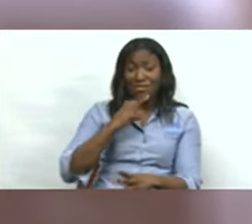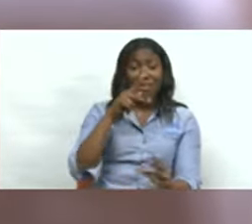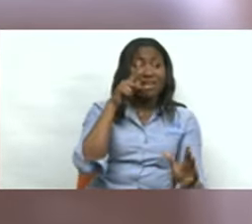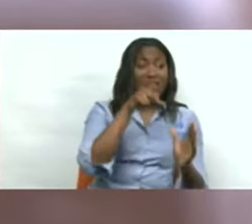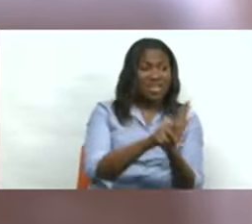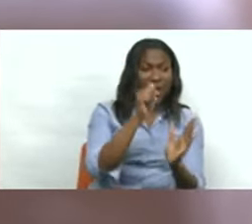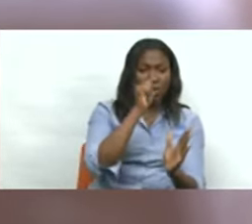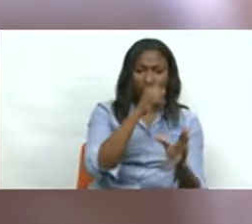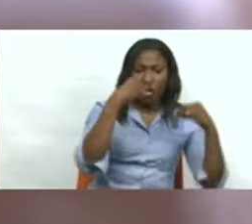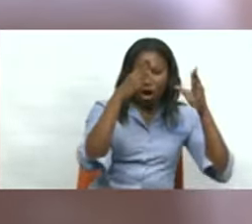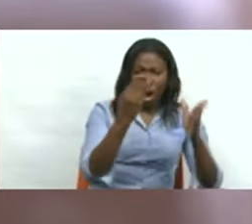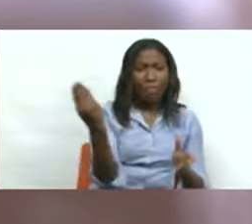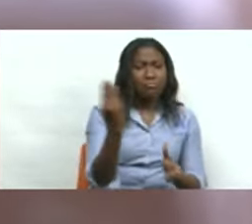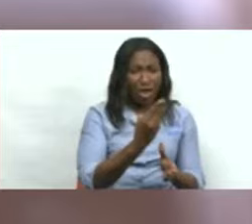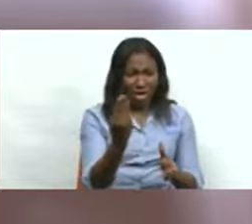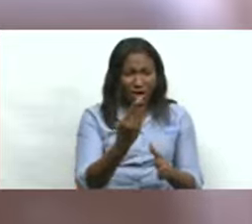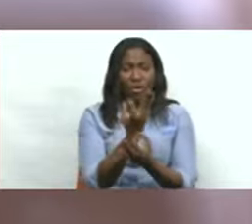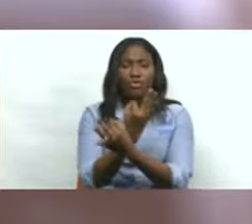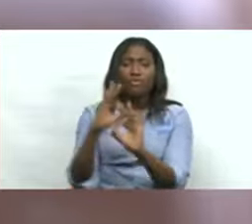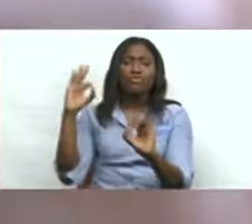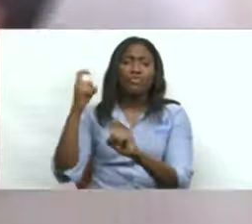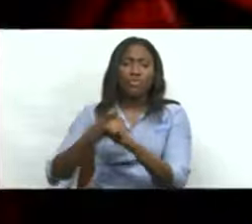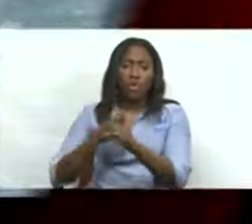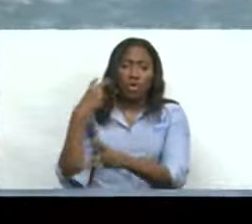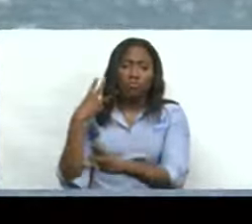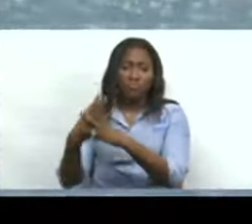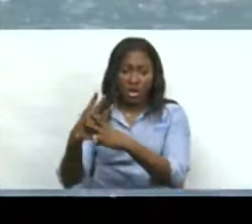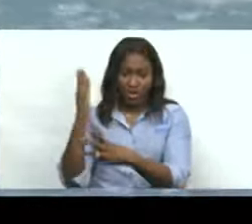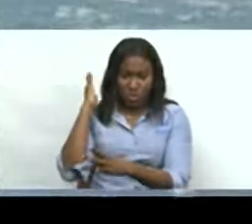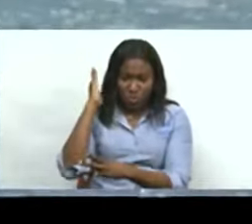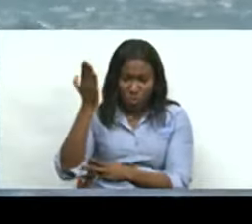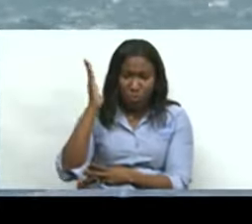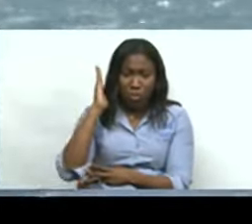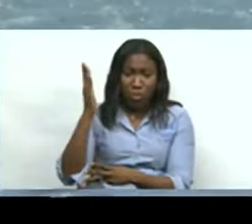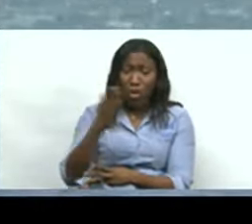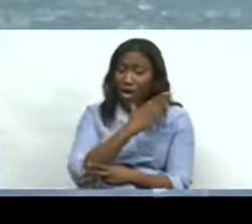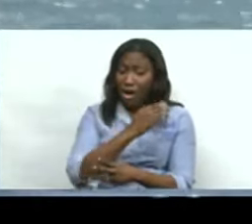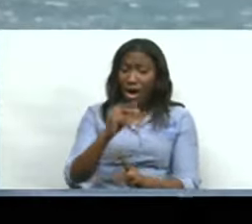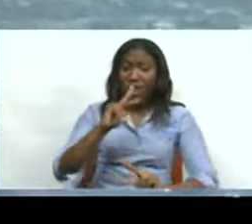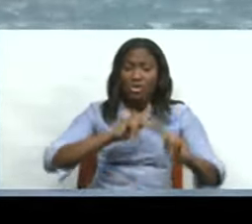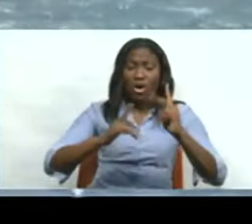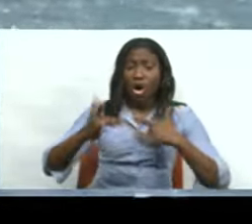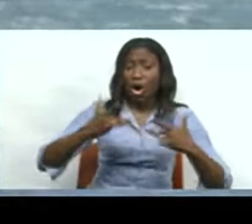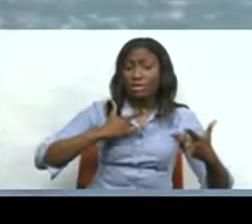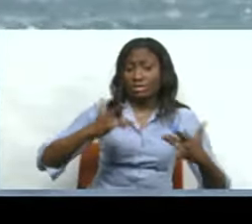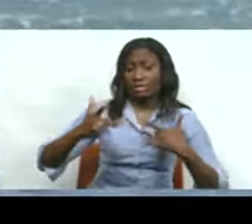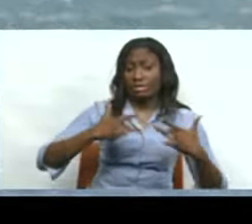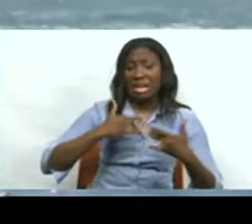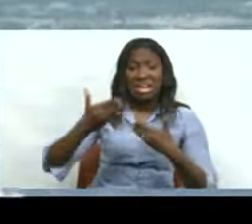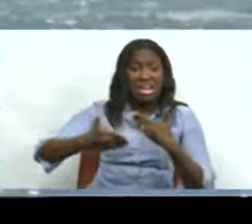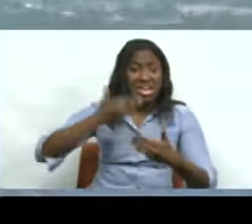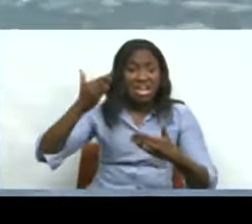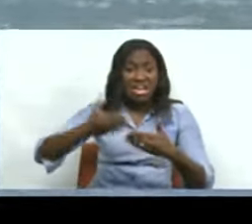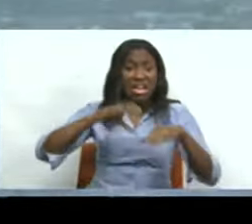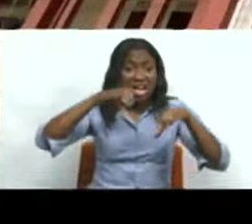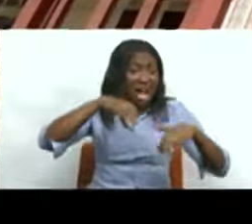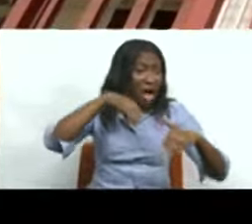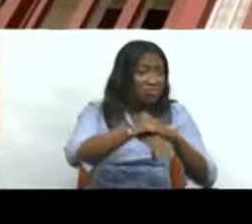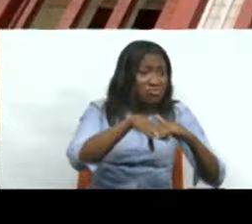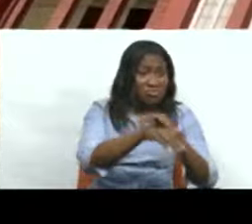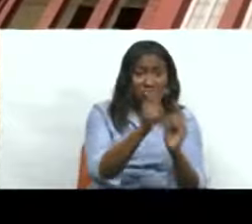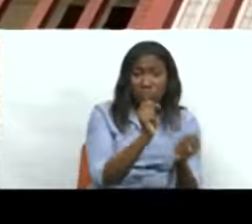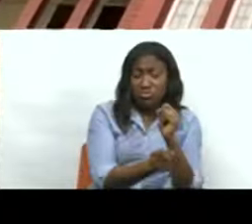brother are set to be released from prison. As concerns loom over the country's porous borders, a parliamentary committee